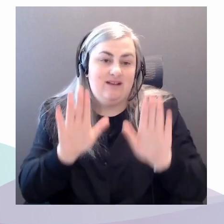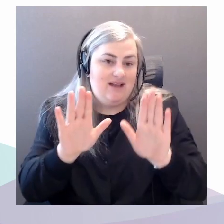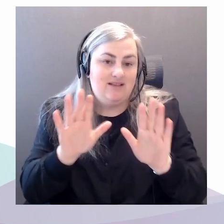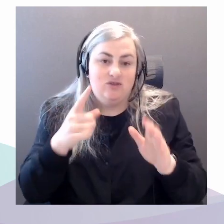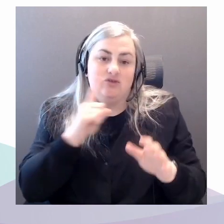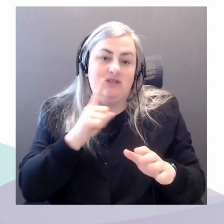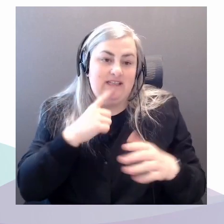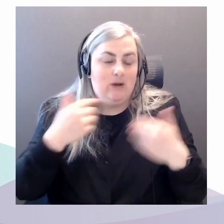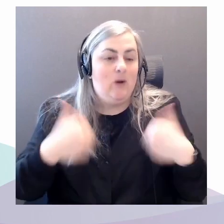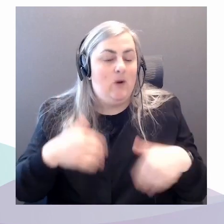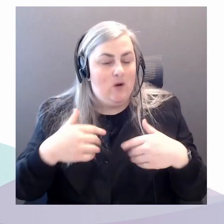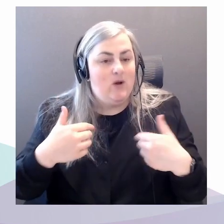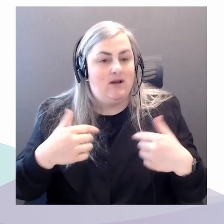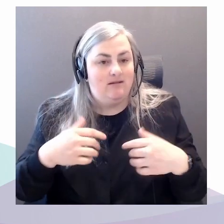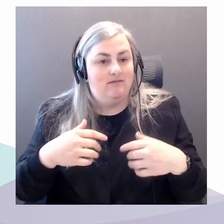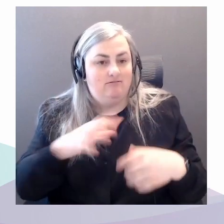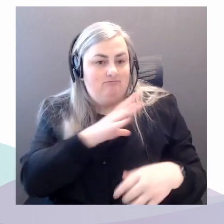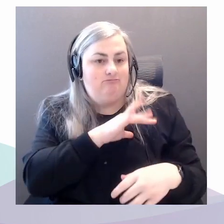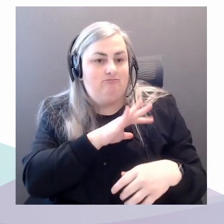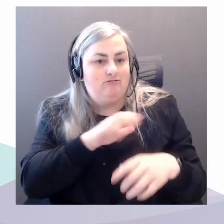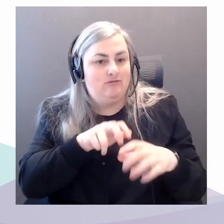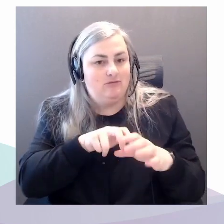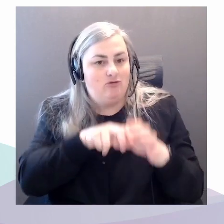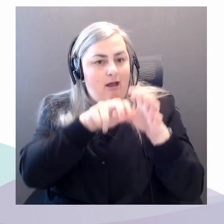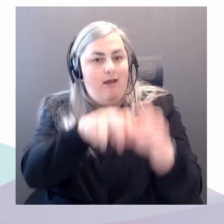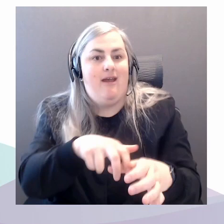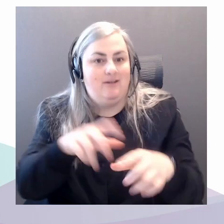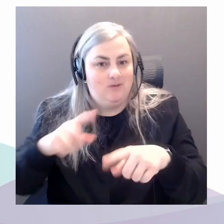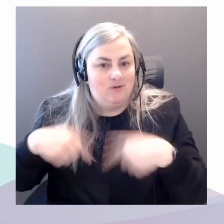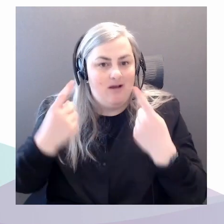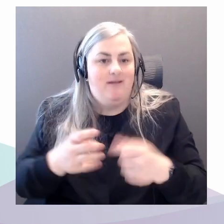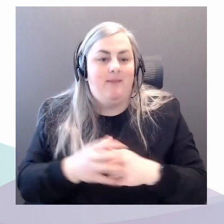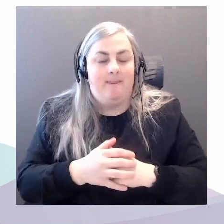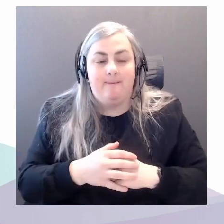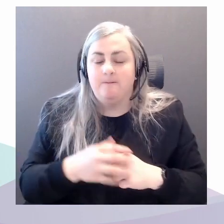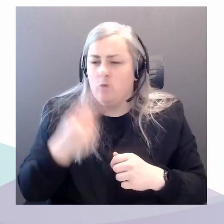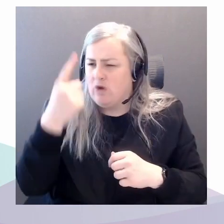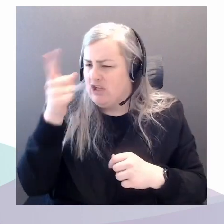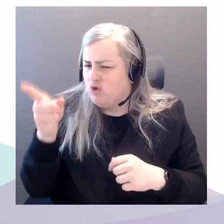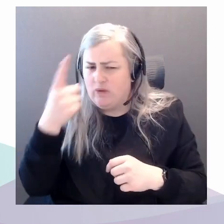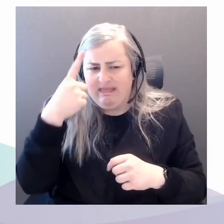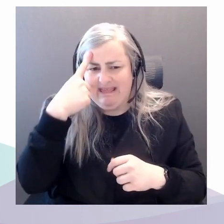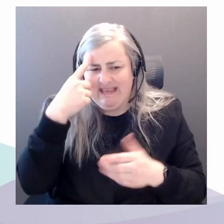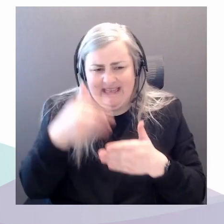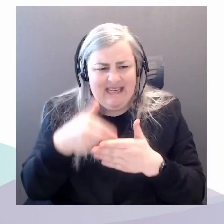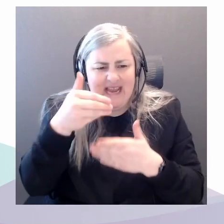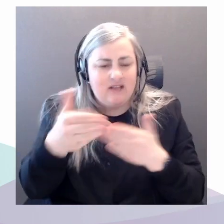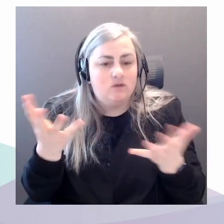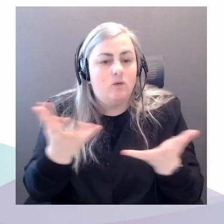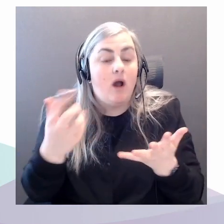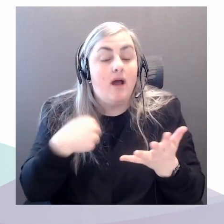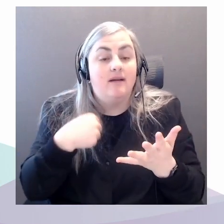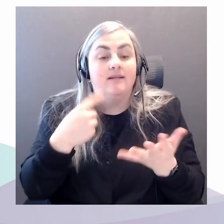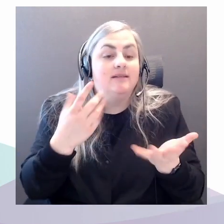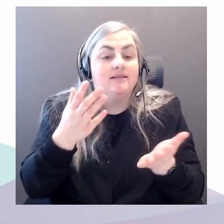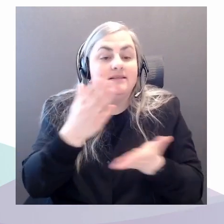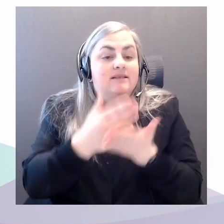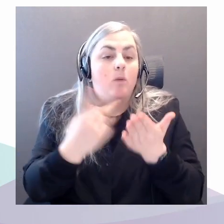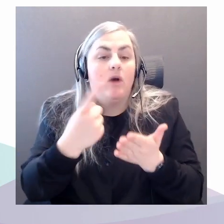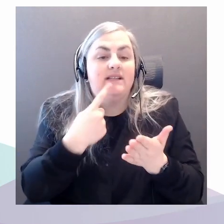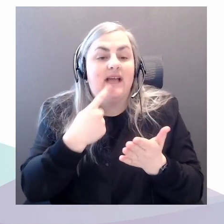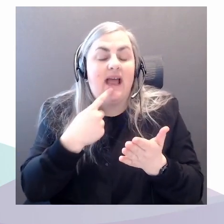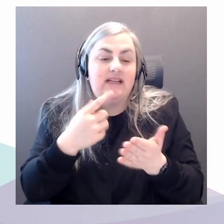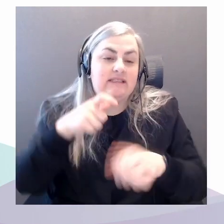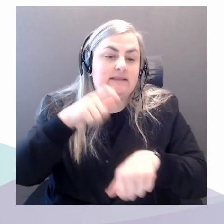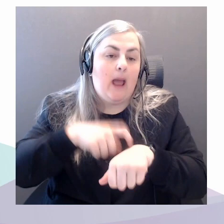So what do you think is next? Next, somebody told me that this might be the time for a new logo, that this might be perhaps even a time to